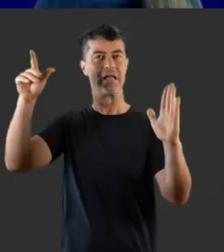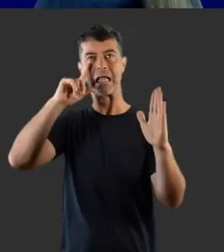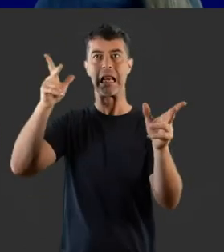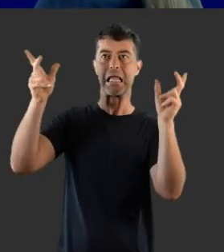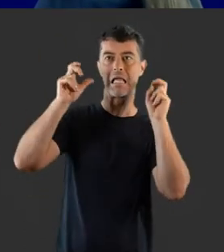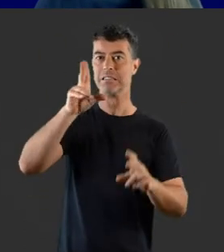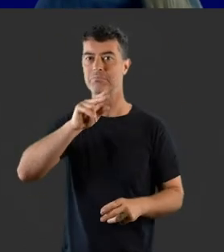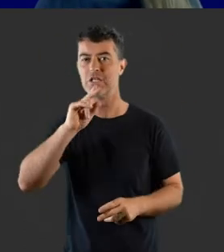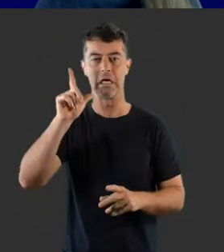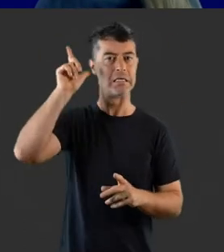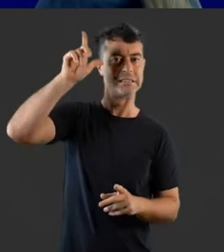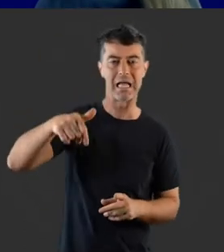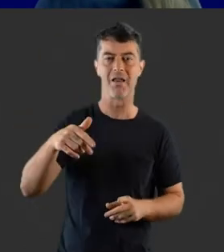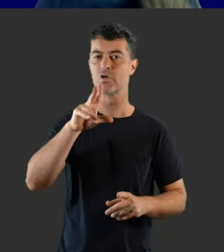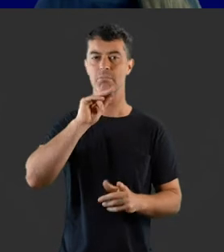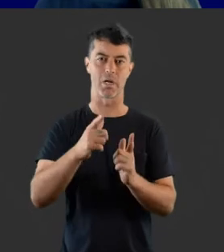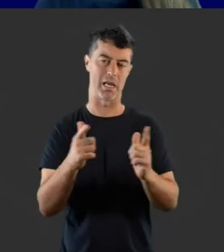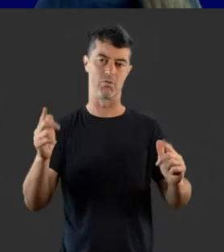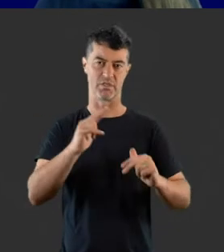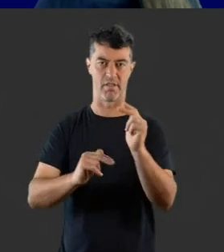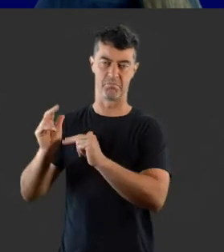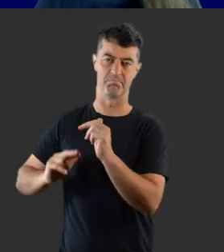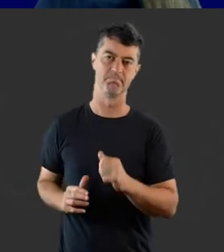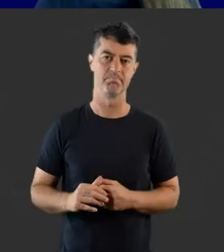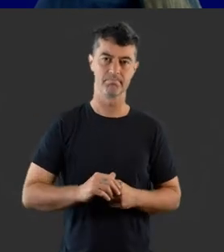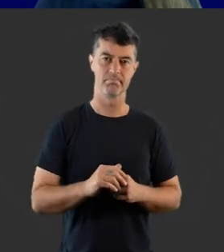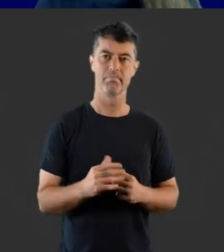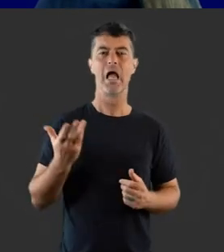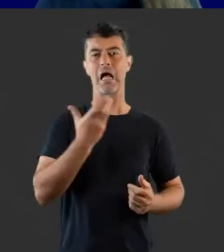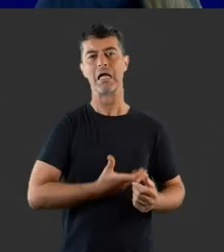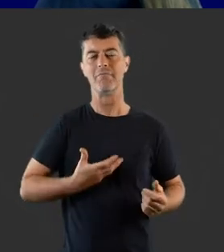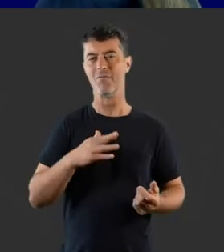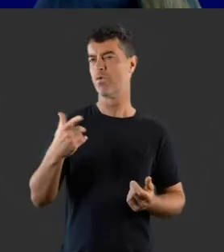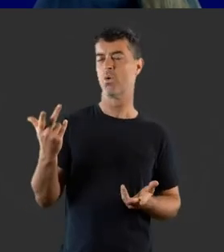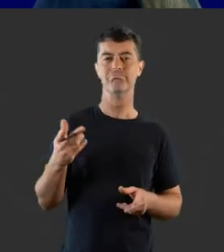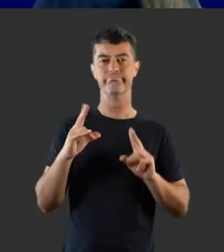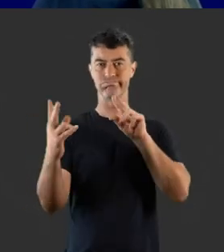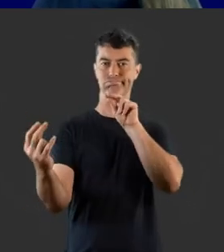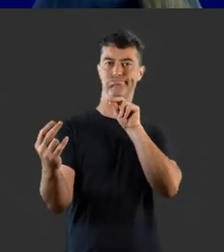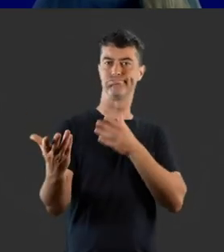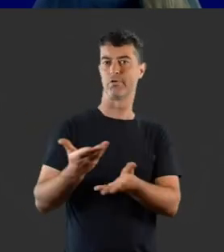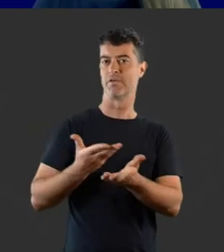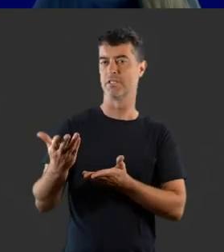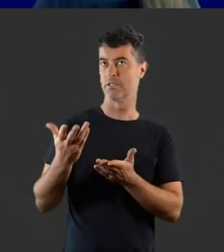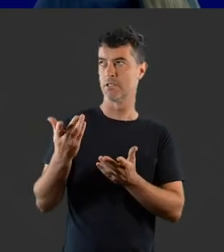level that allows you to hear speech and sounds for spoken language development. Comfortable for conversation, safety and